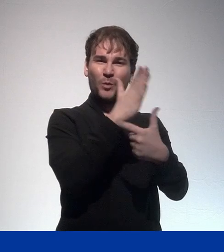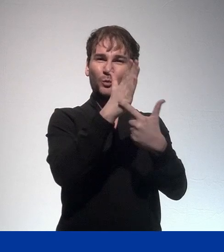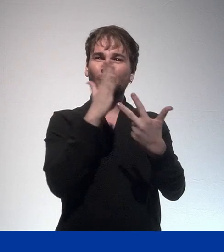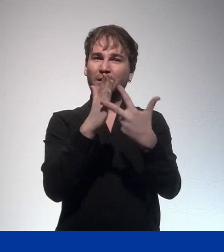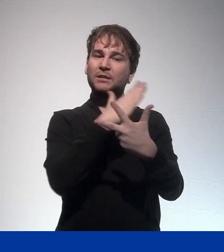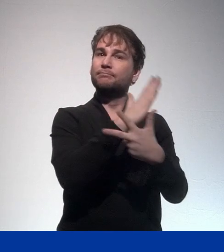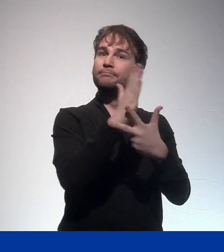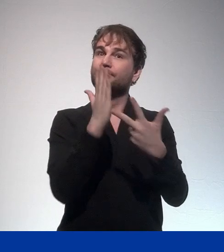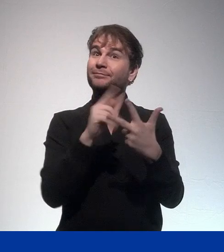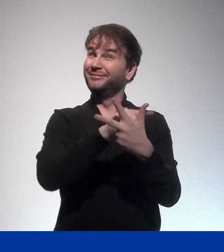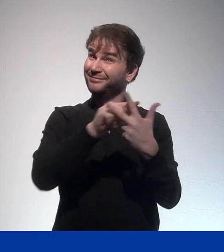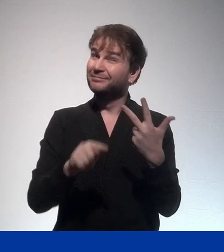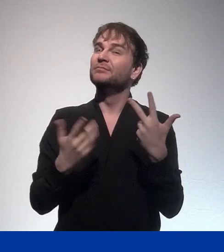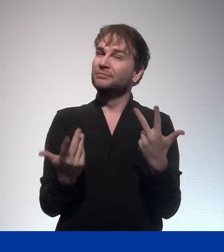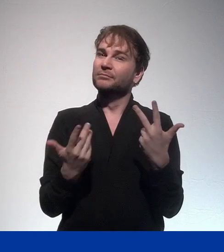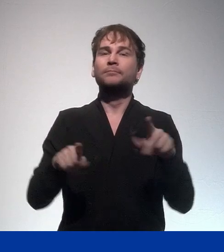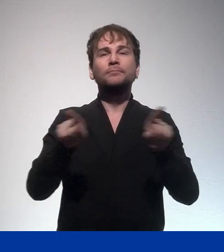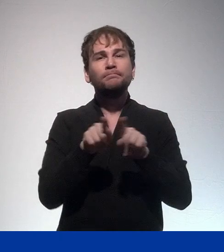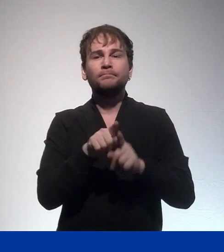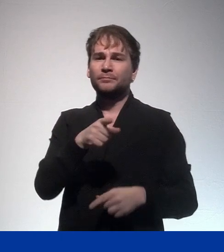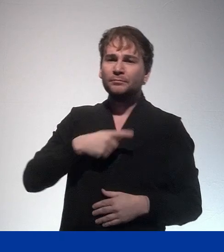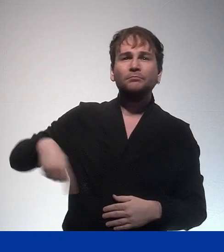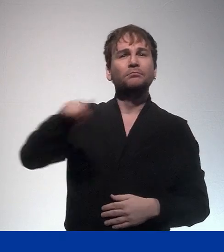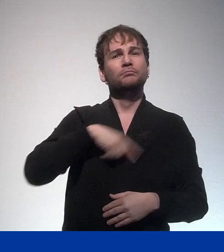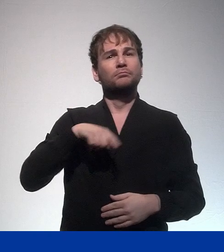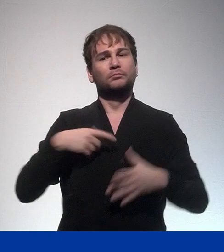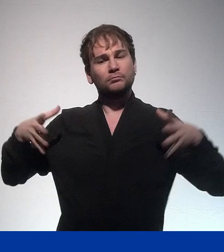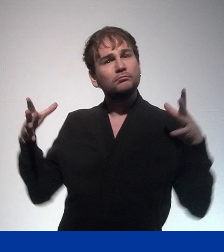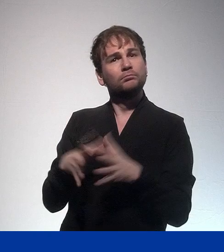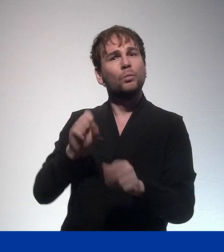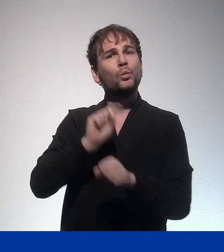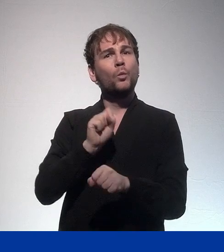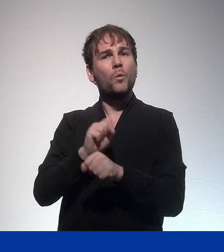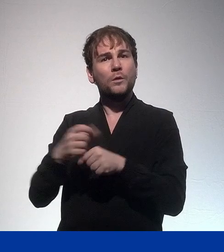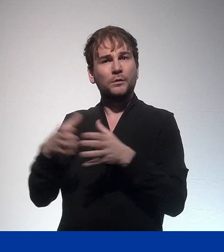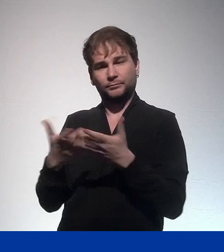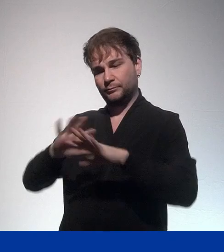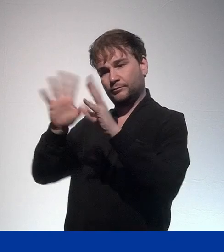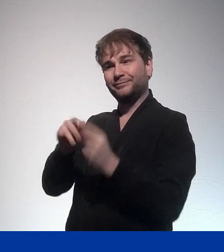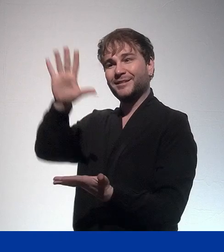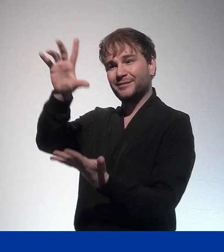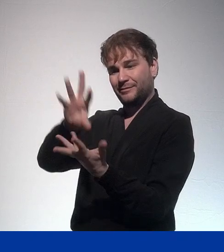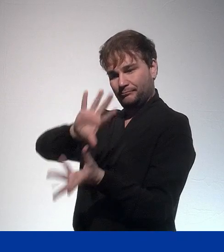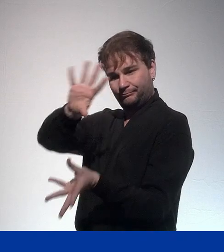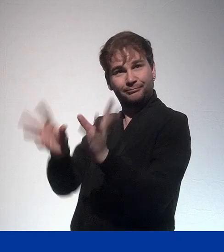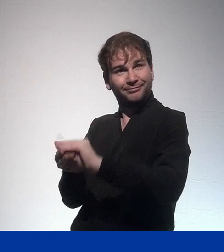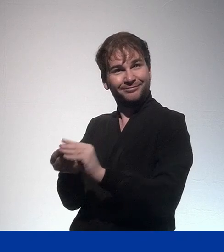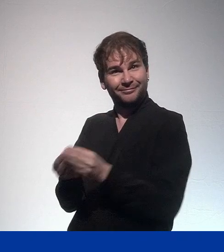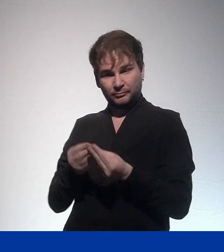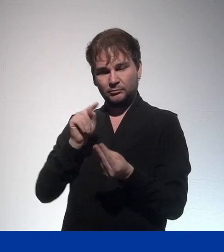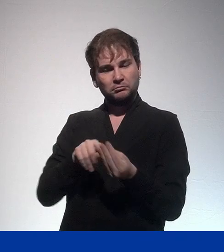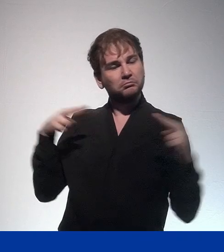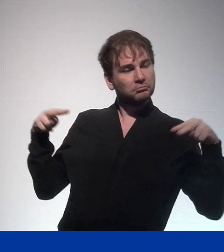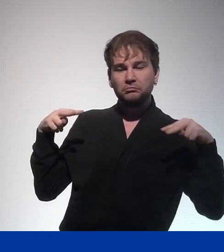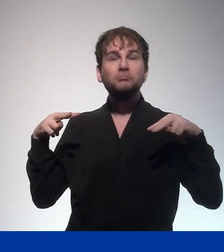developed somewhere centrally. It will be a collaborative effort. Everyone is asked to contribute.